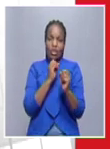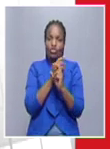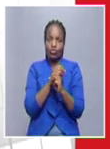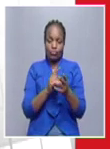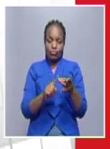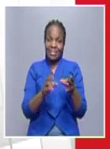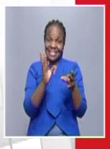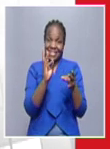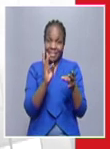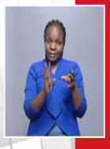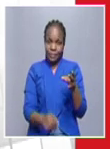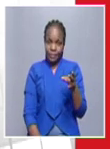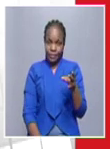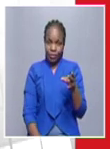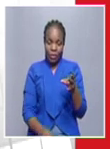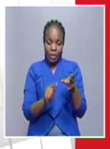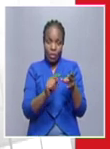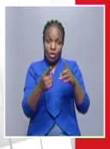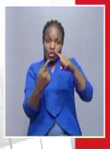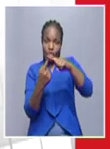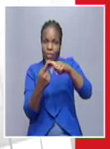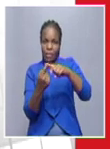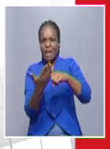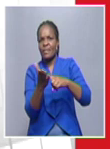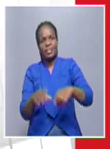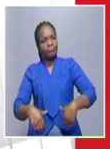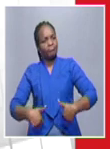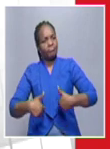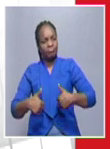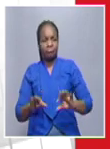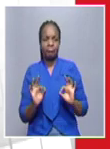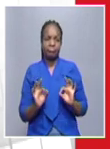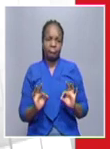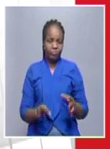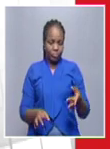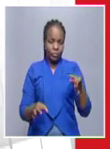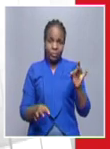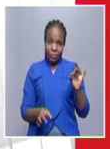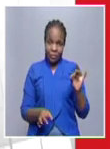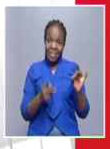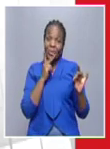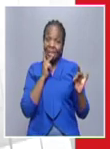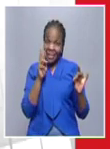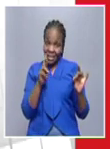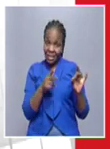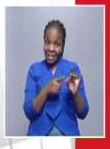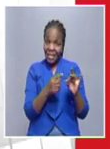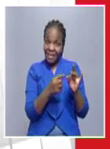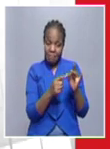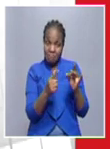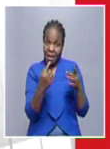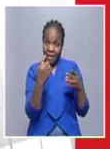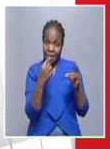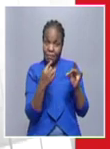cases at chumeb all had recovered kunene had four cases